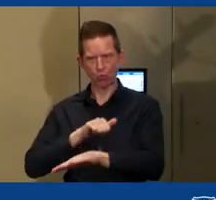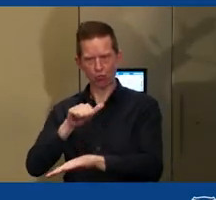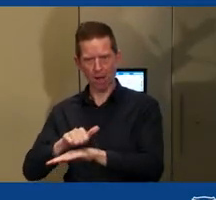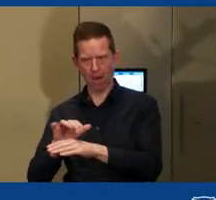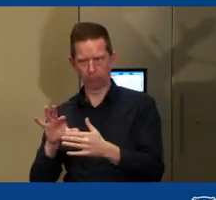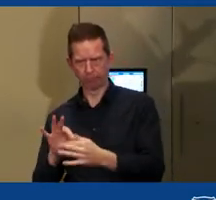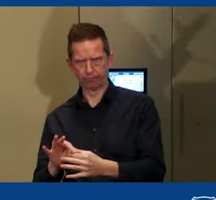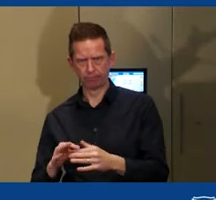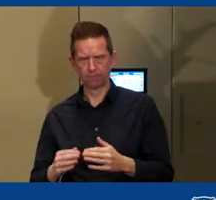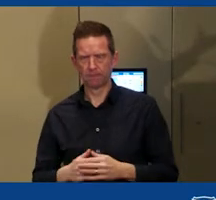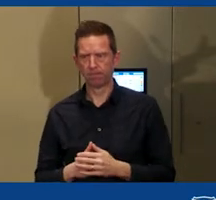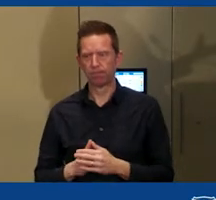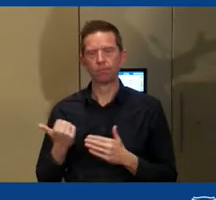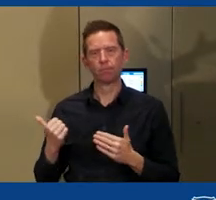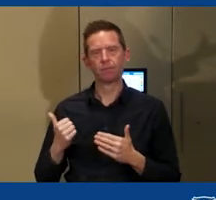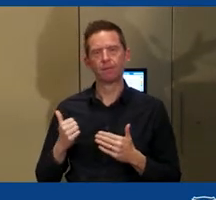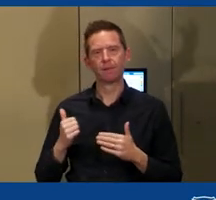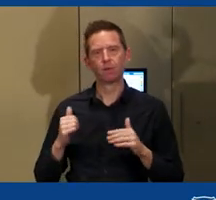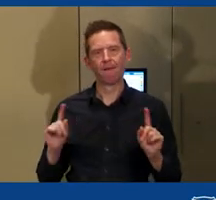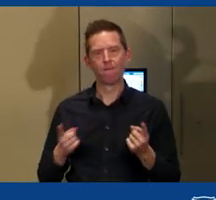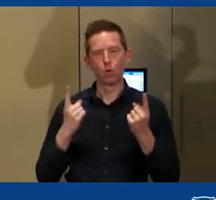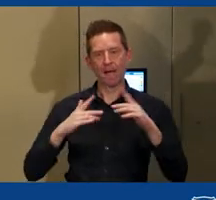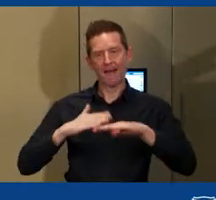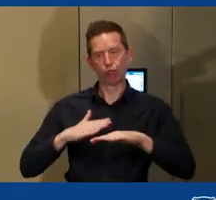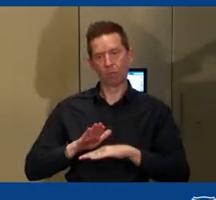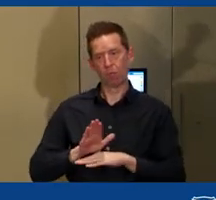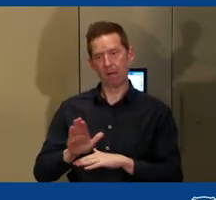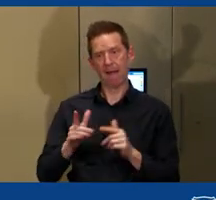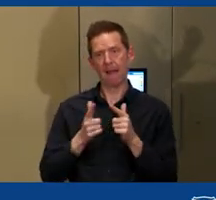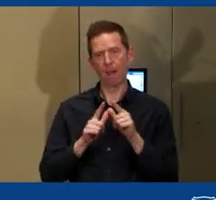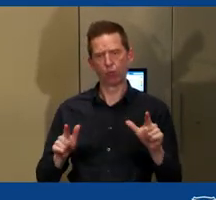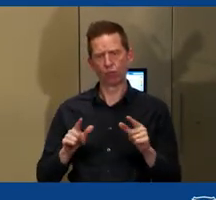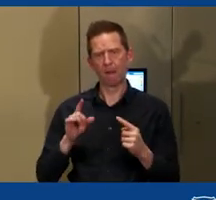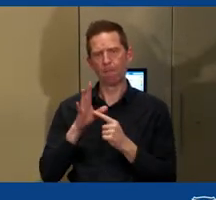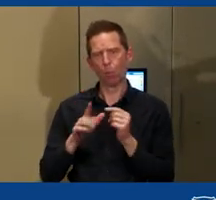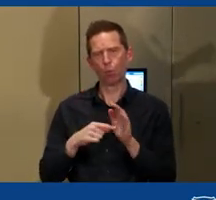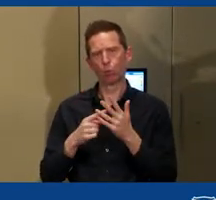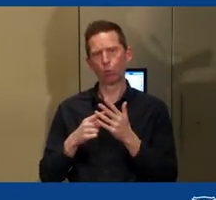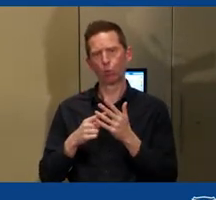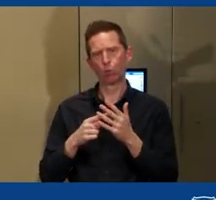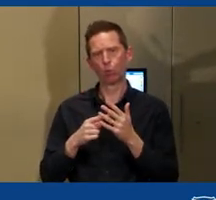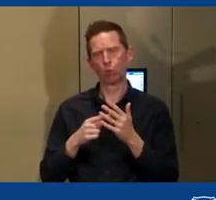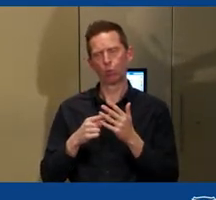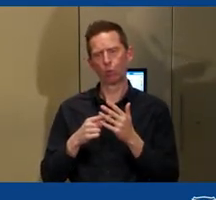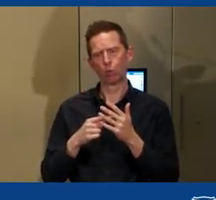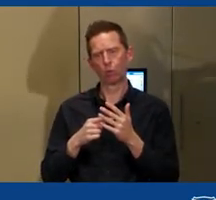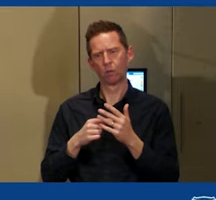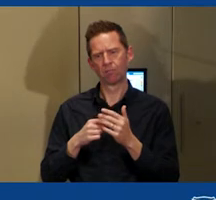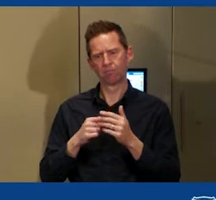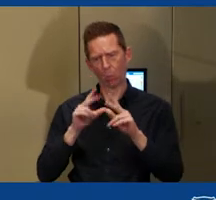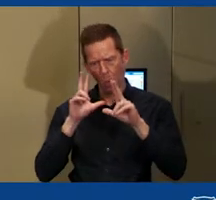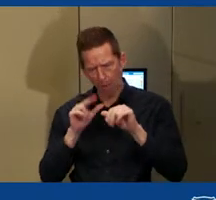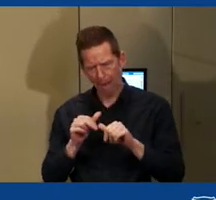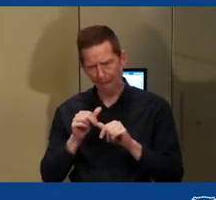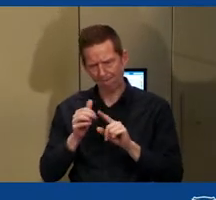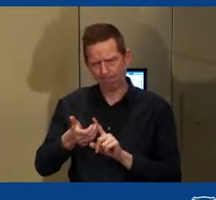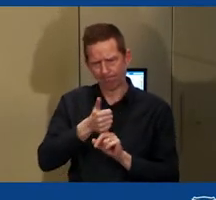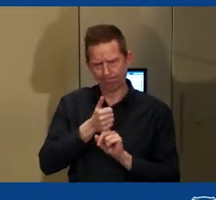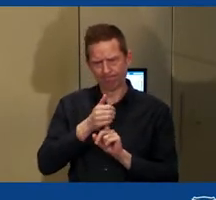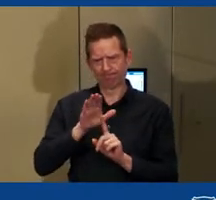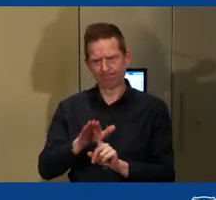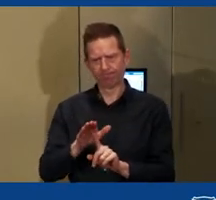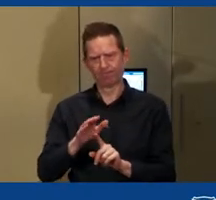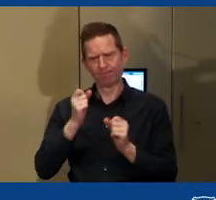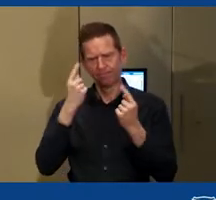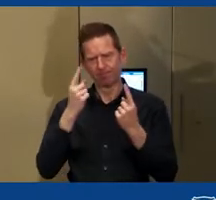are therefore central to protecting and and strengthening and understanding Indigenous knowledge. We can't really